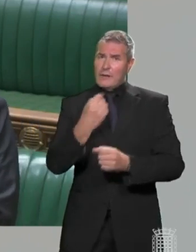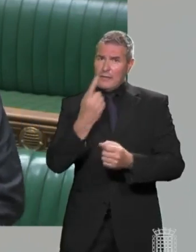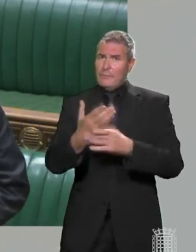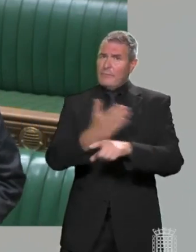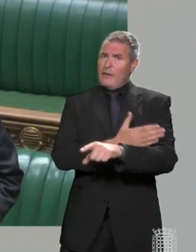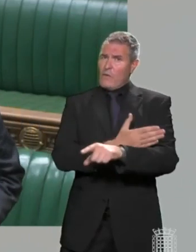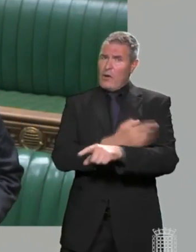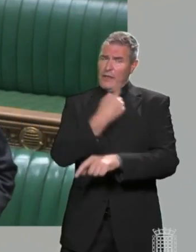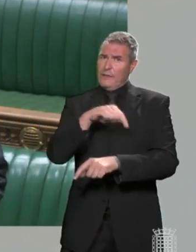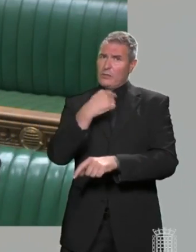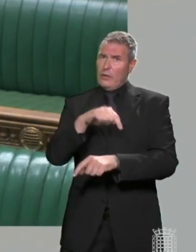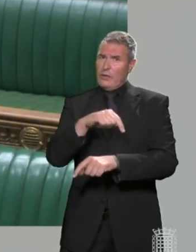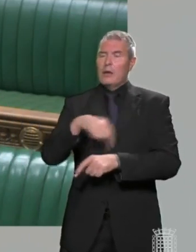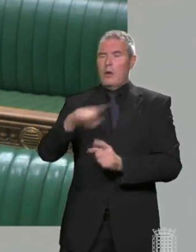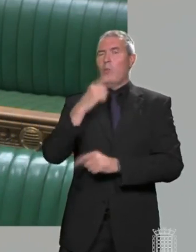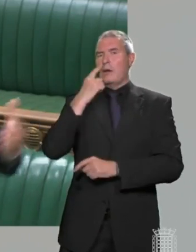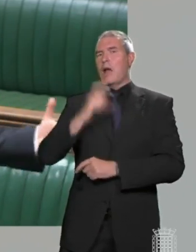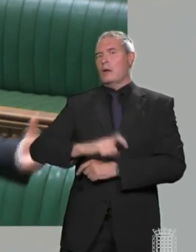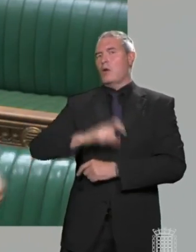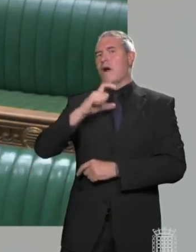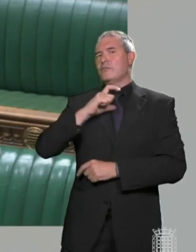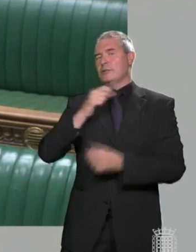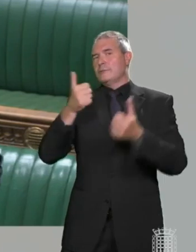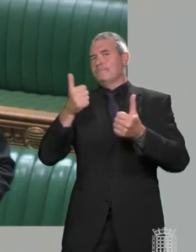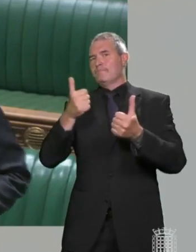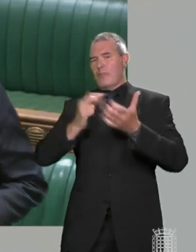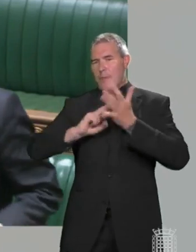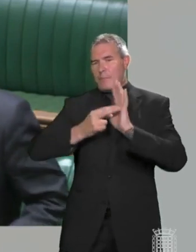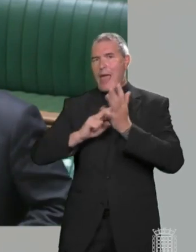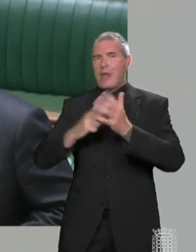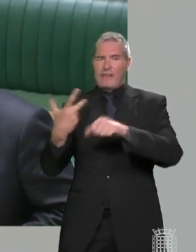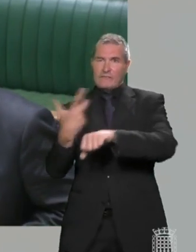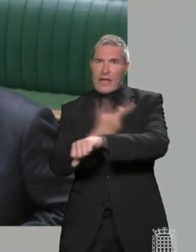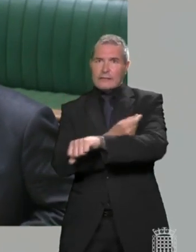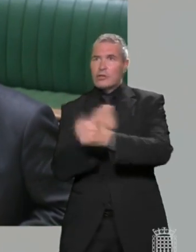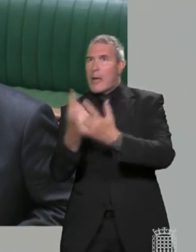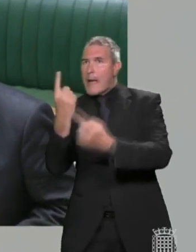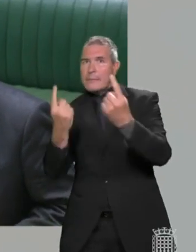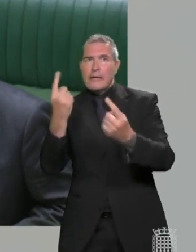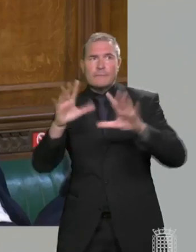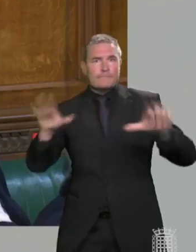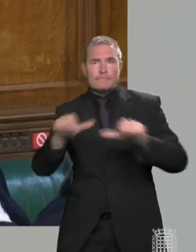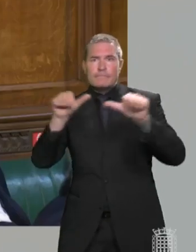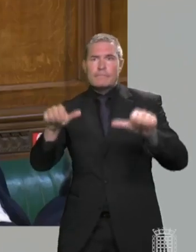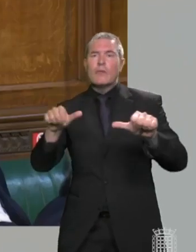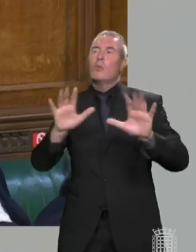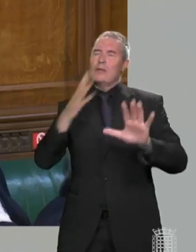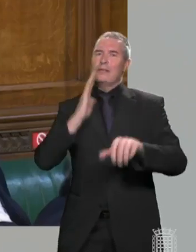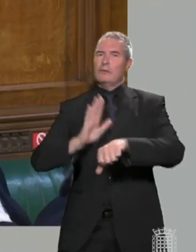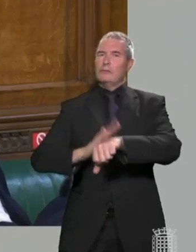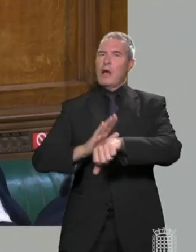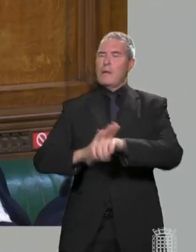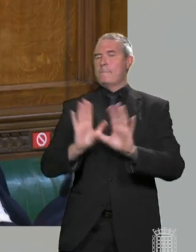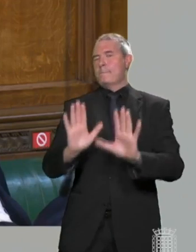this week, I think we can have a high degree of confidence that our programme, our vaccination programme will work. And I think we need to give it a little